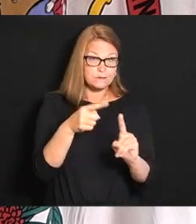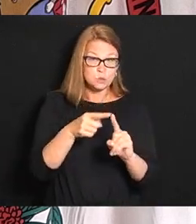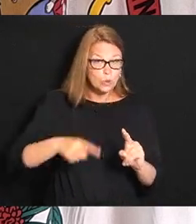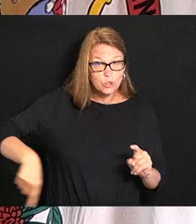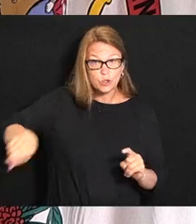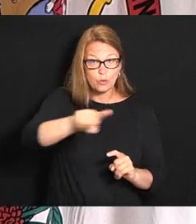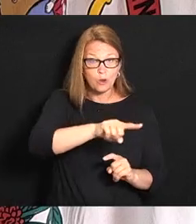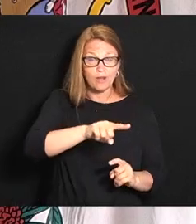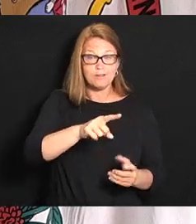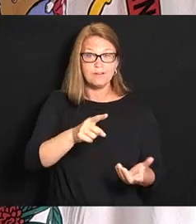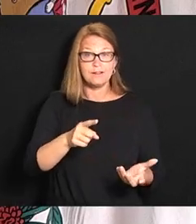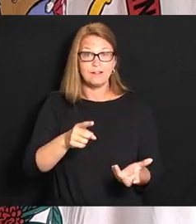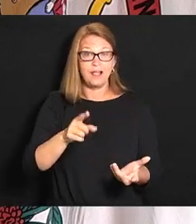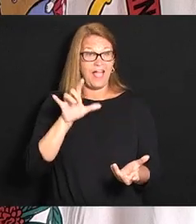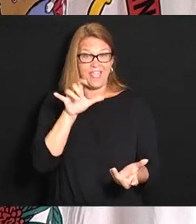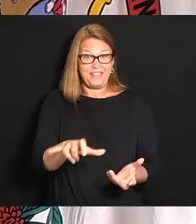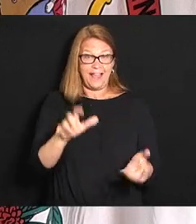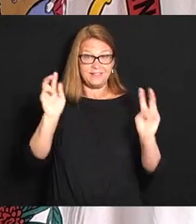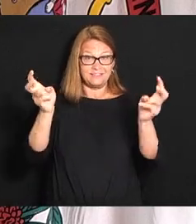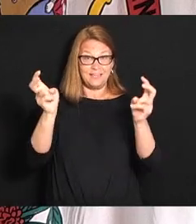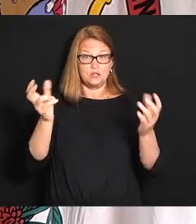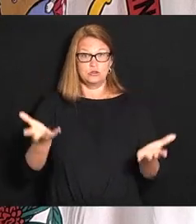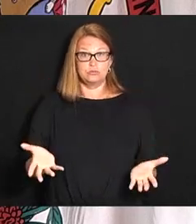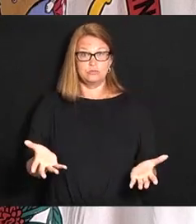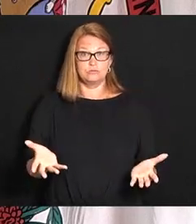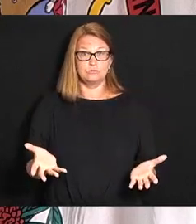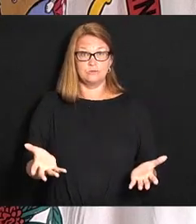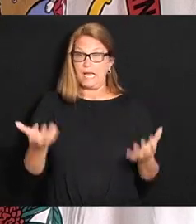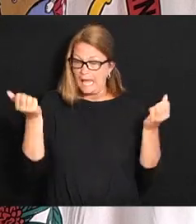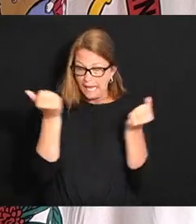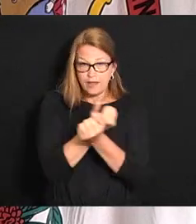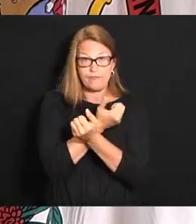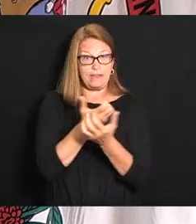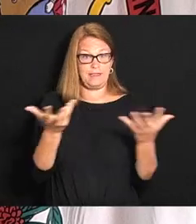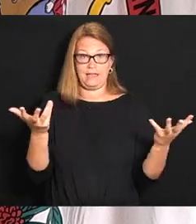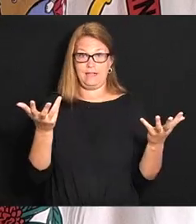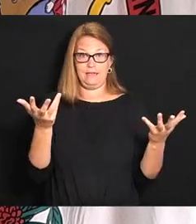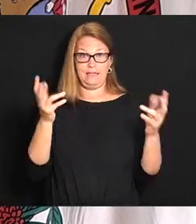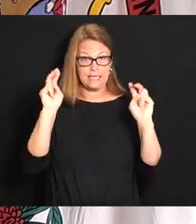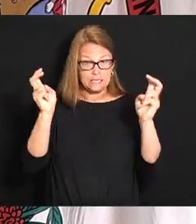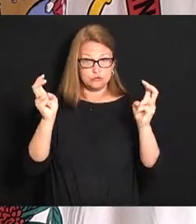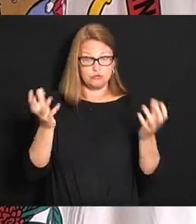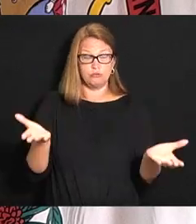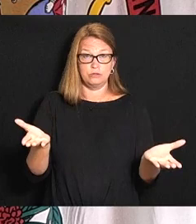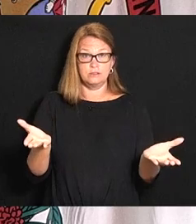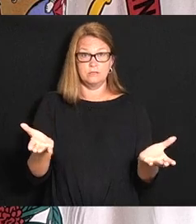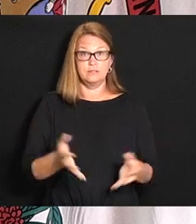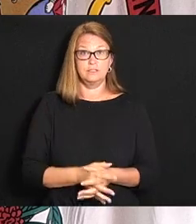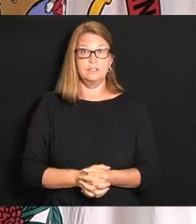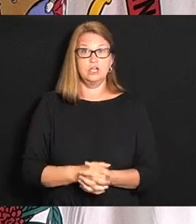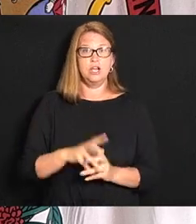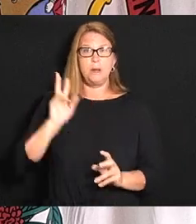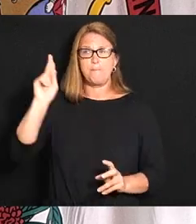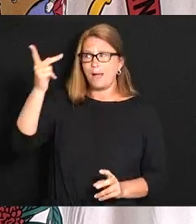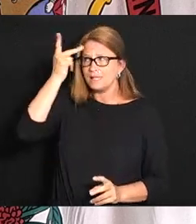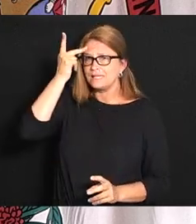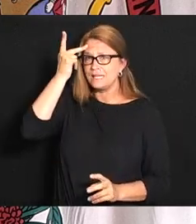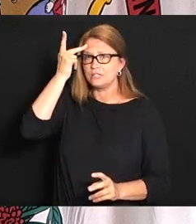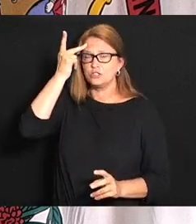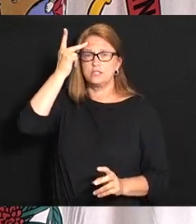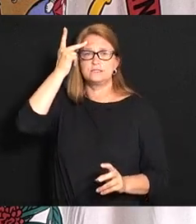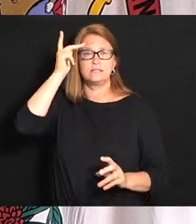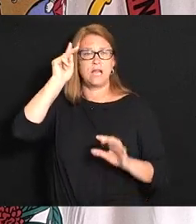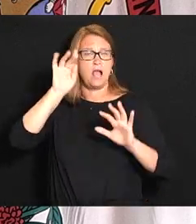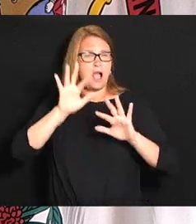that is the whole issue that's everything you know you've got politicians running all